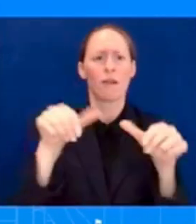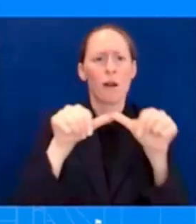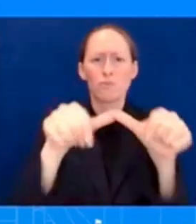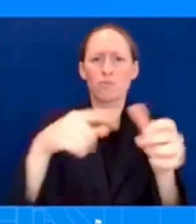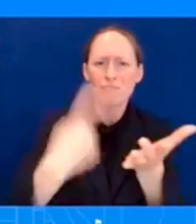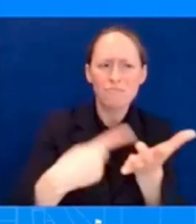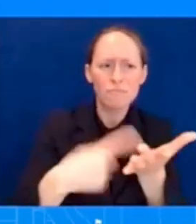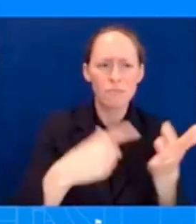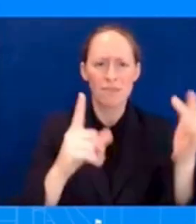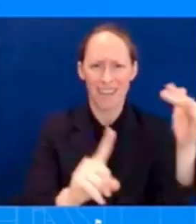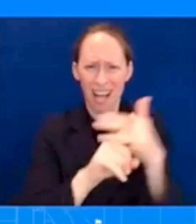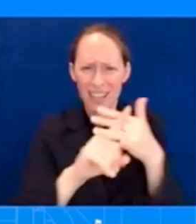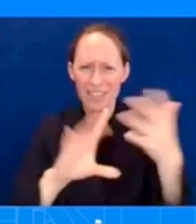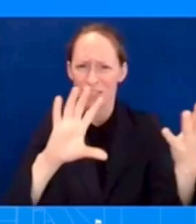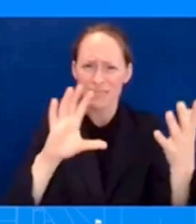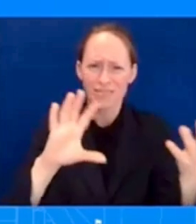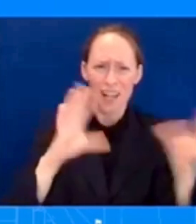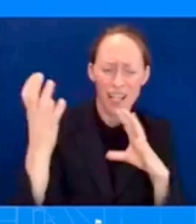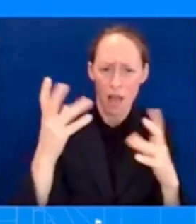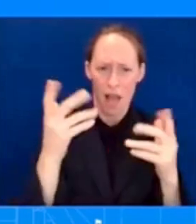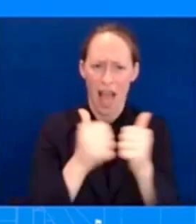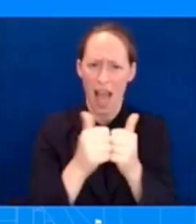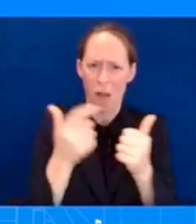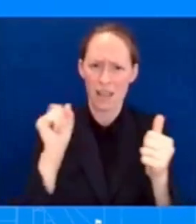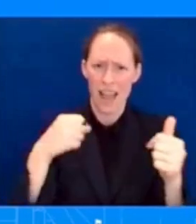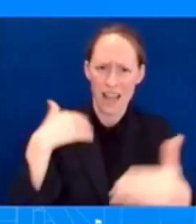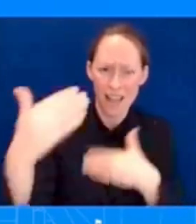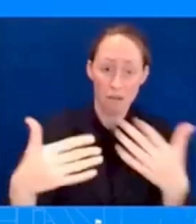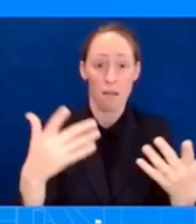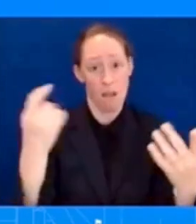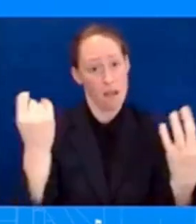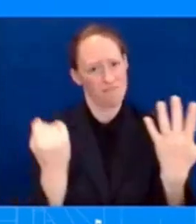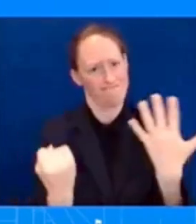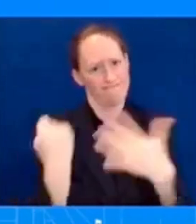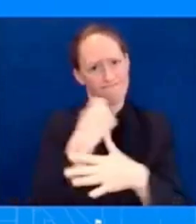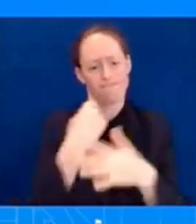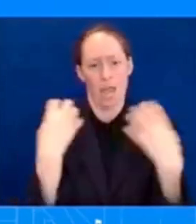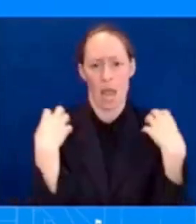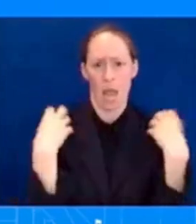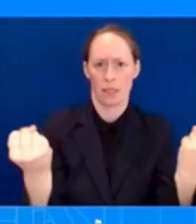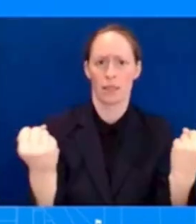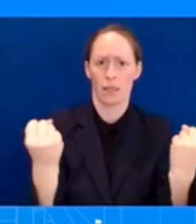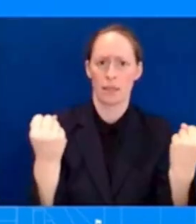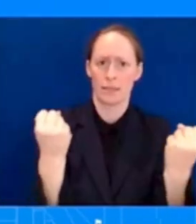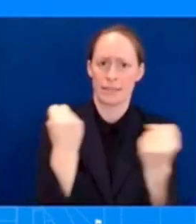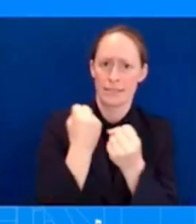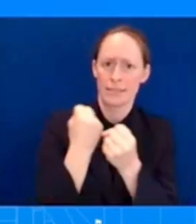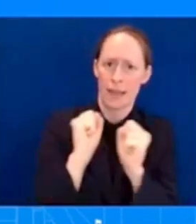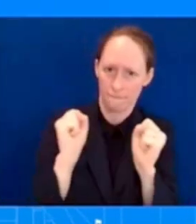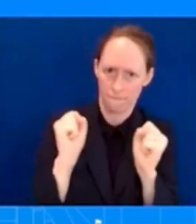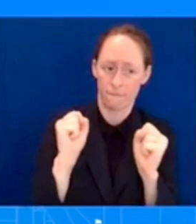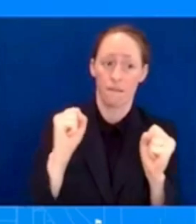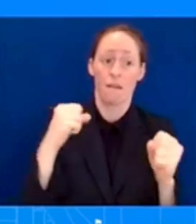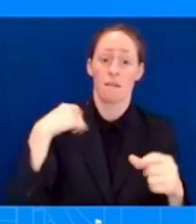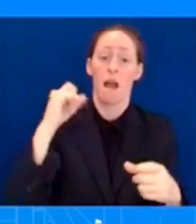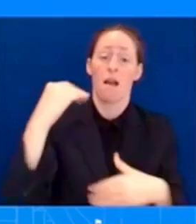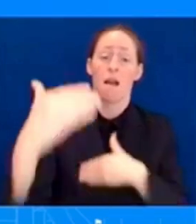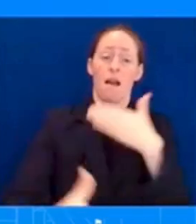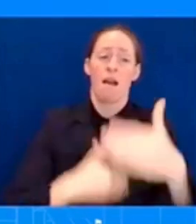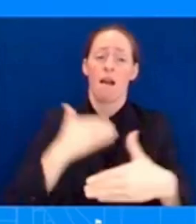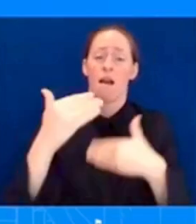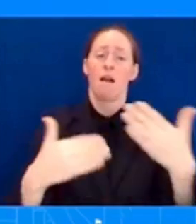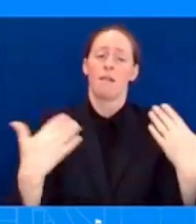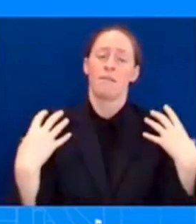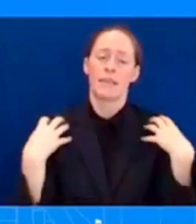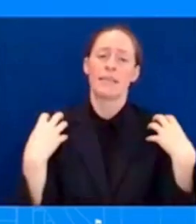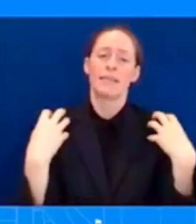have been displaced and long-term recovery as the president said in his remarks last thursday he is committed to ensuring